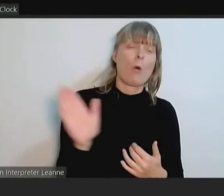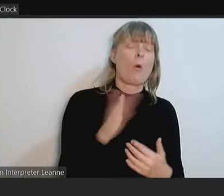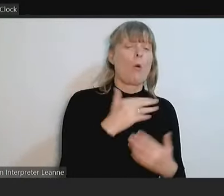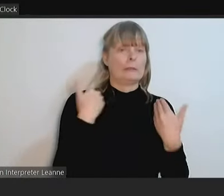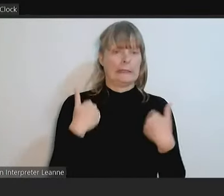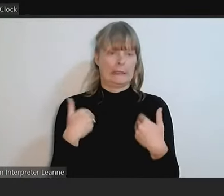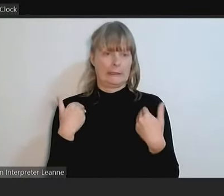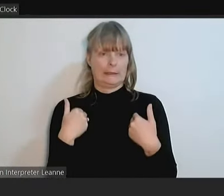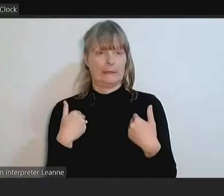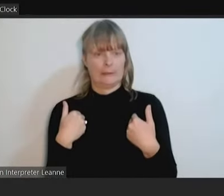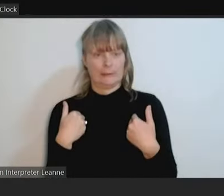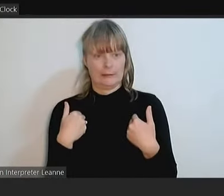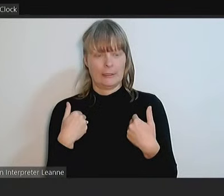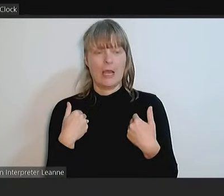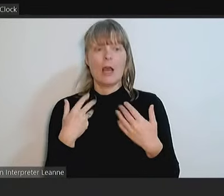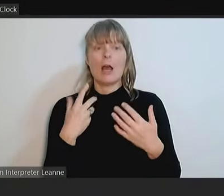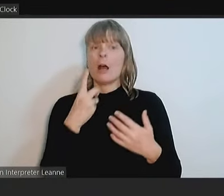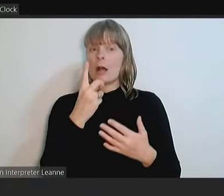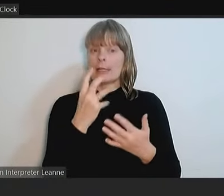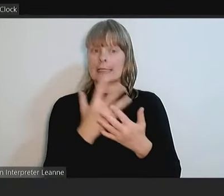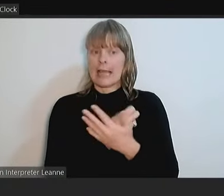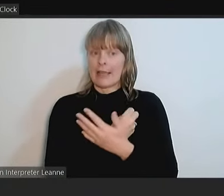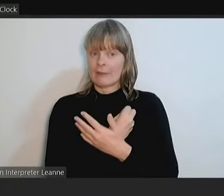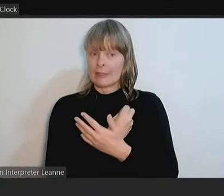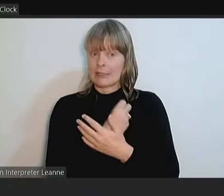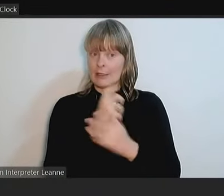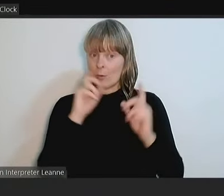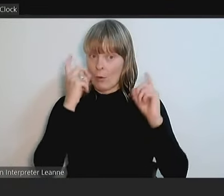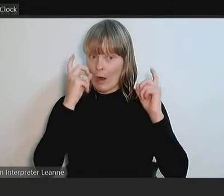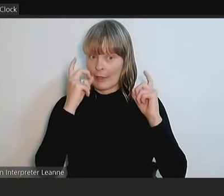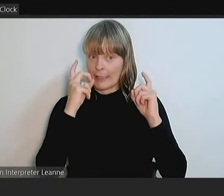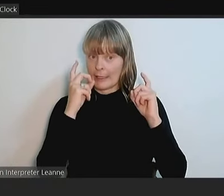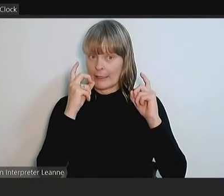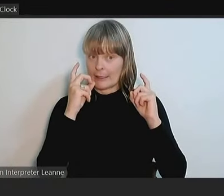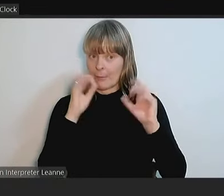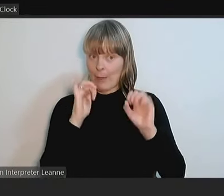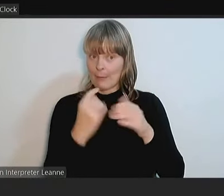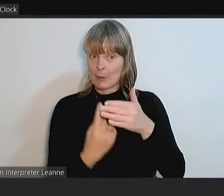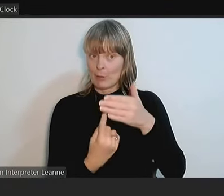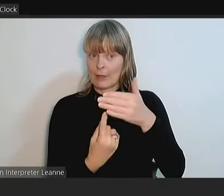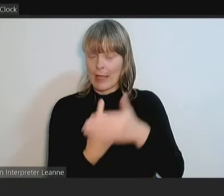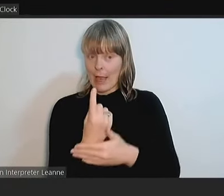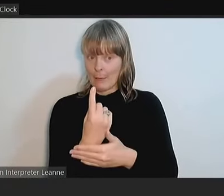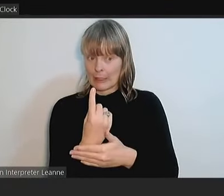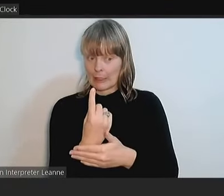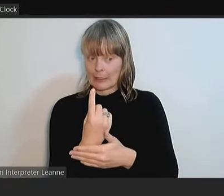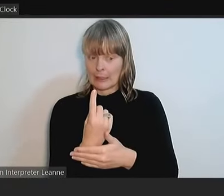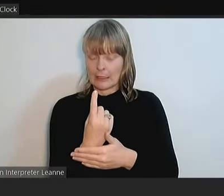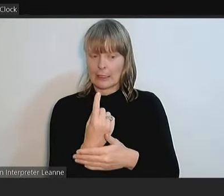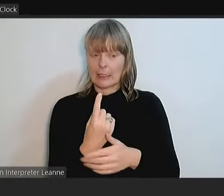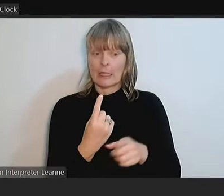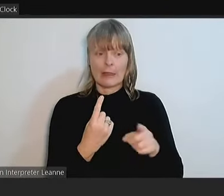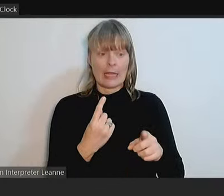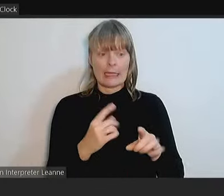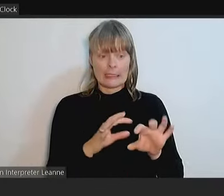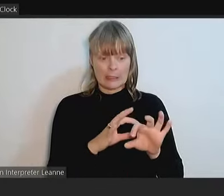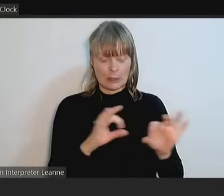concern that might emerge might be it's an unmade path. It might be sort of slippage or something like that which requires